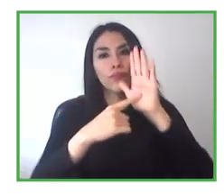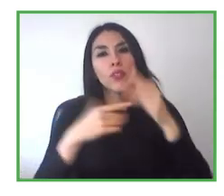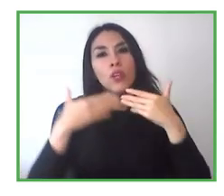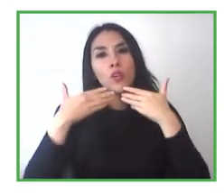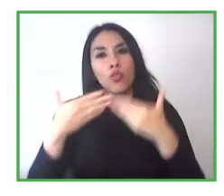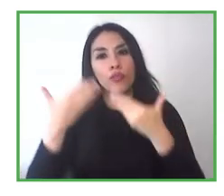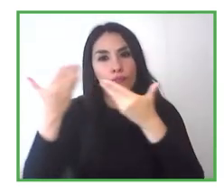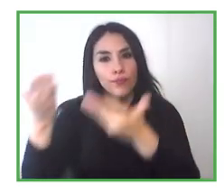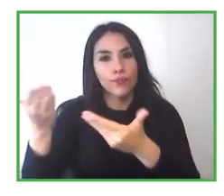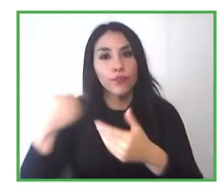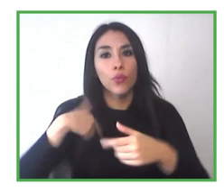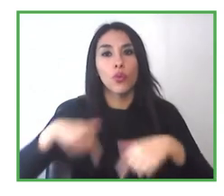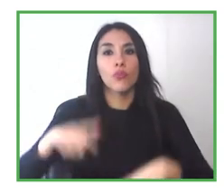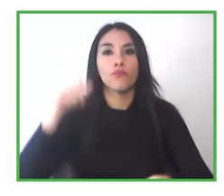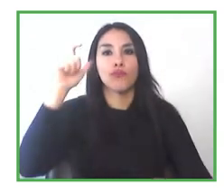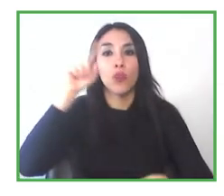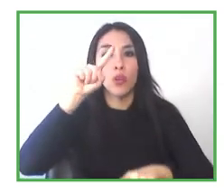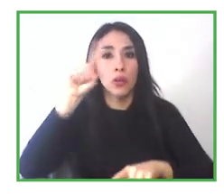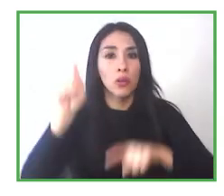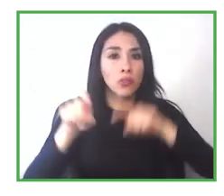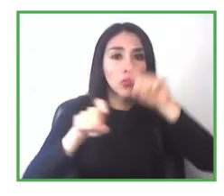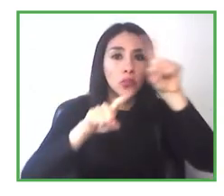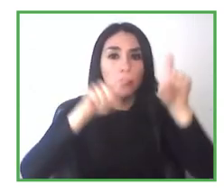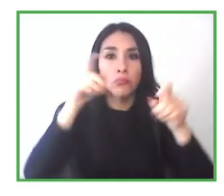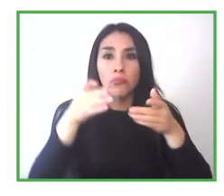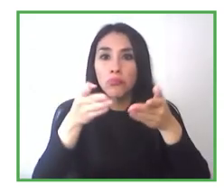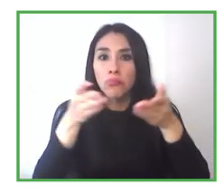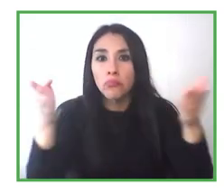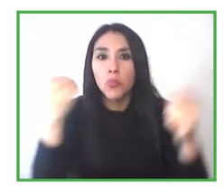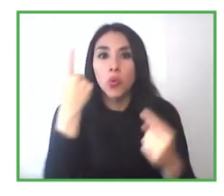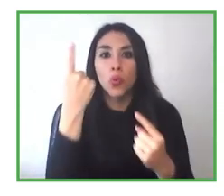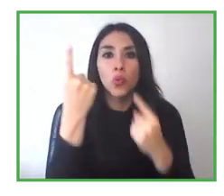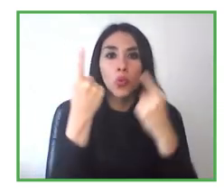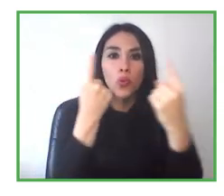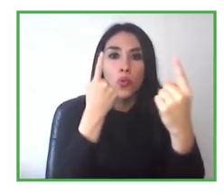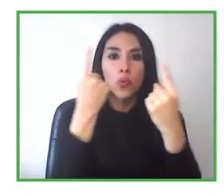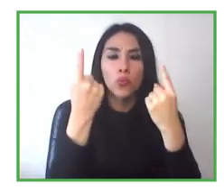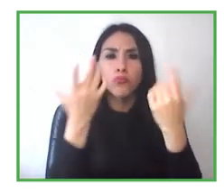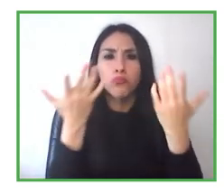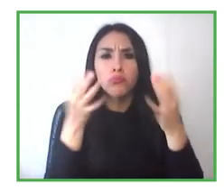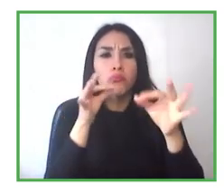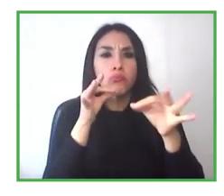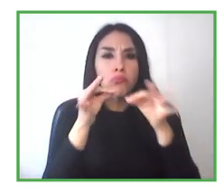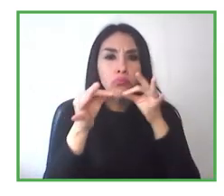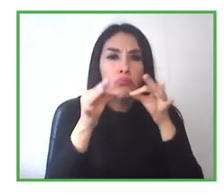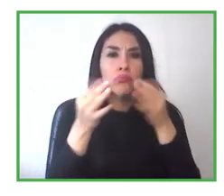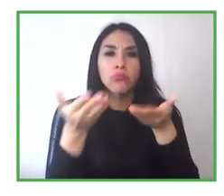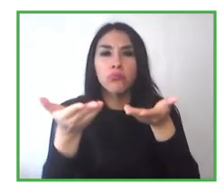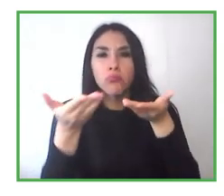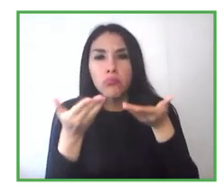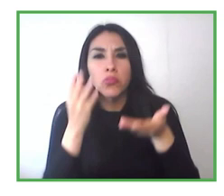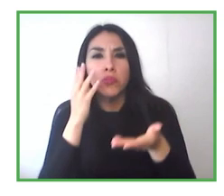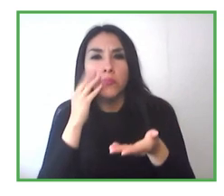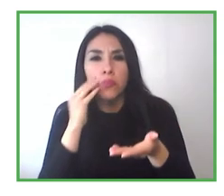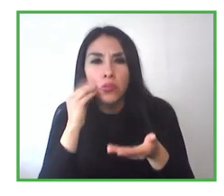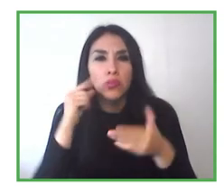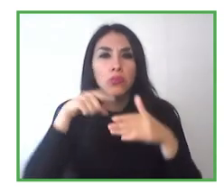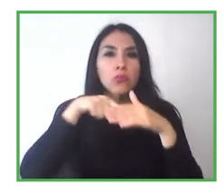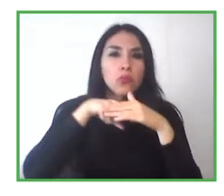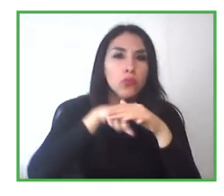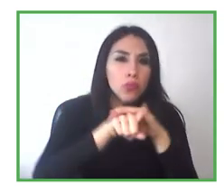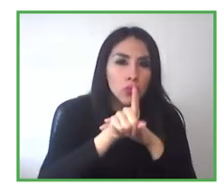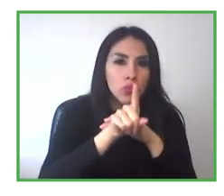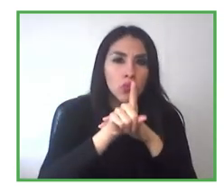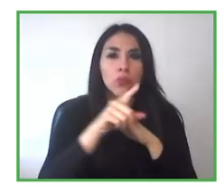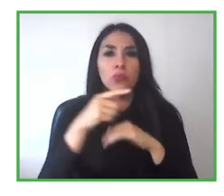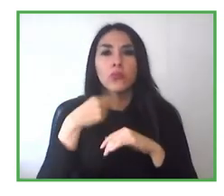be able to learn a little bit more in detail. What are the experiences that have been mentioned here? I have a question for Canova